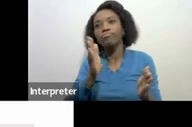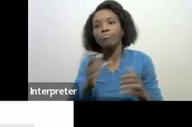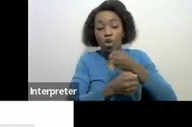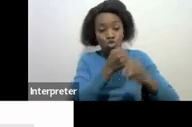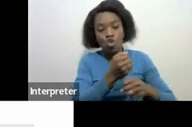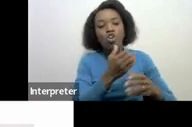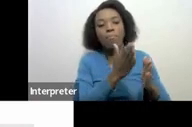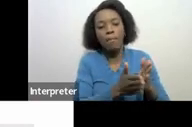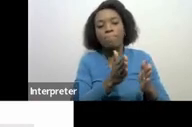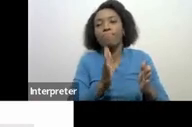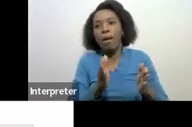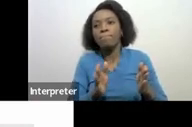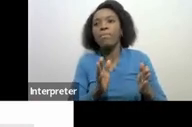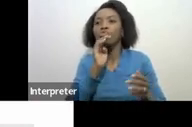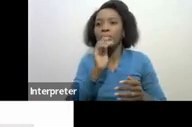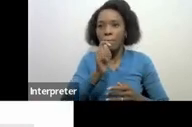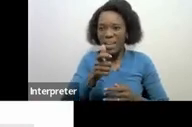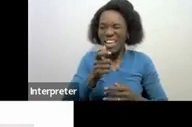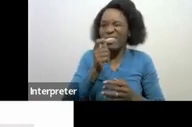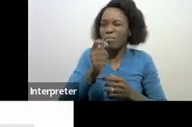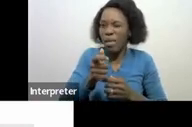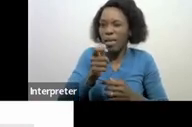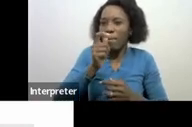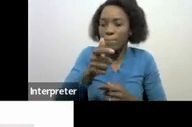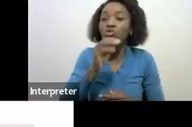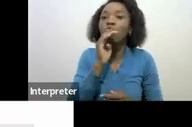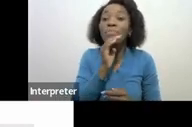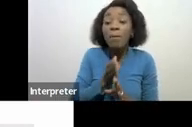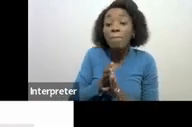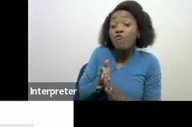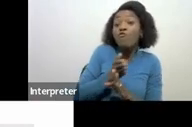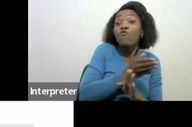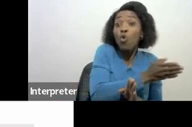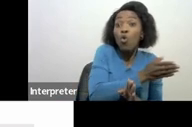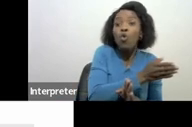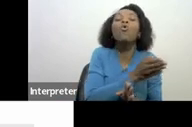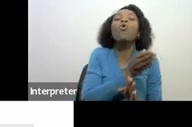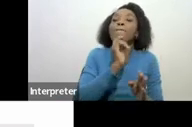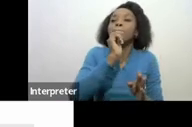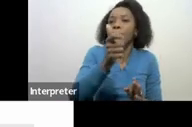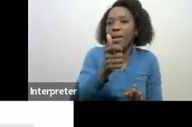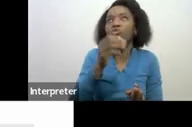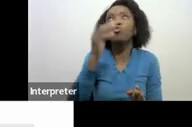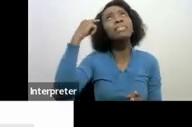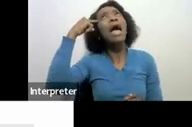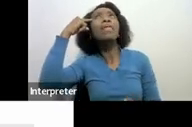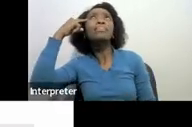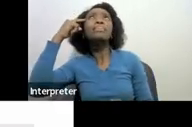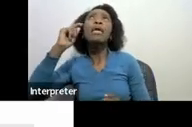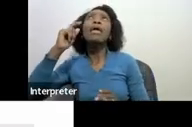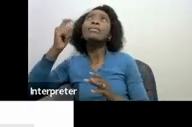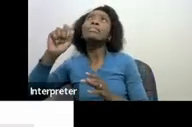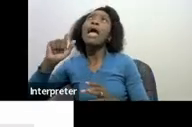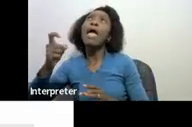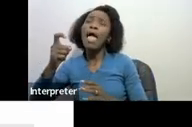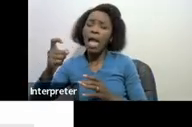tax pay at least two amounts in advance during the year of assessments which are based on estimated taxable income when we